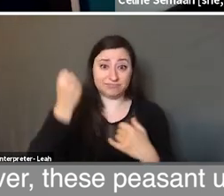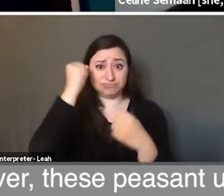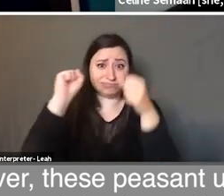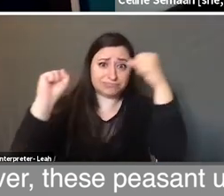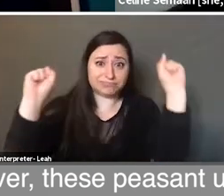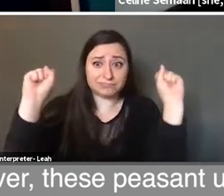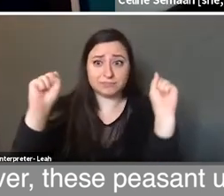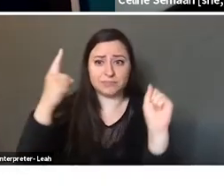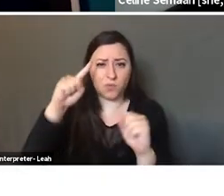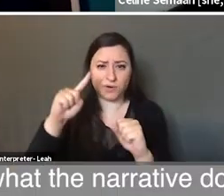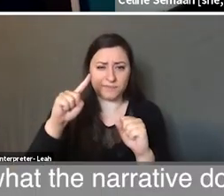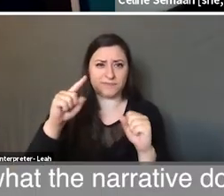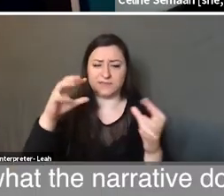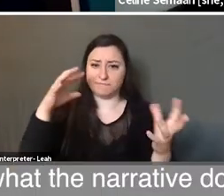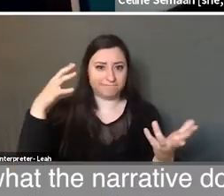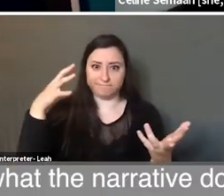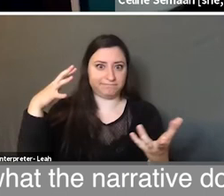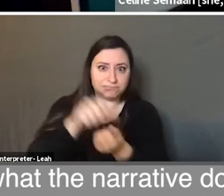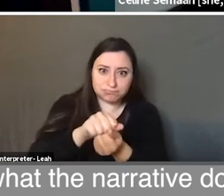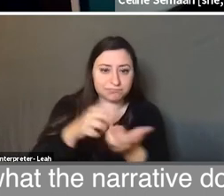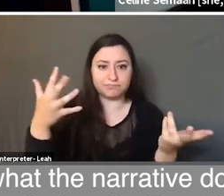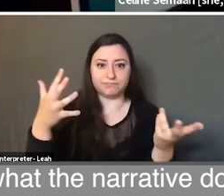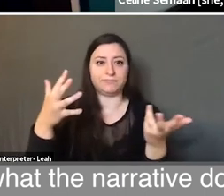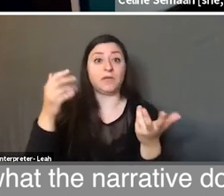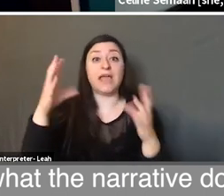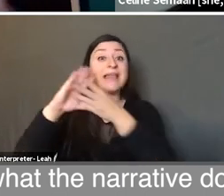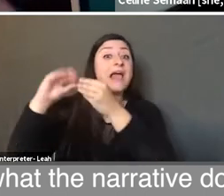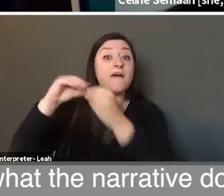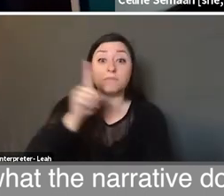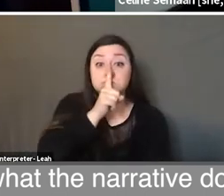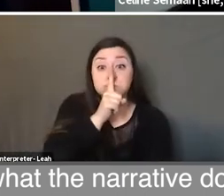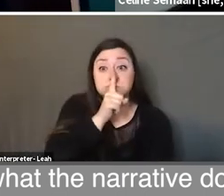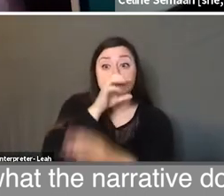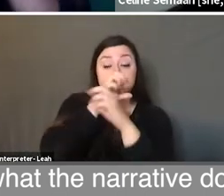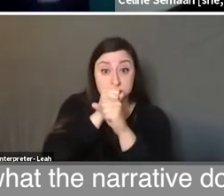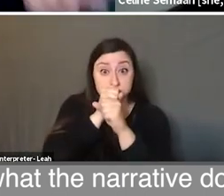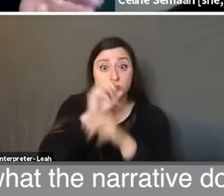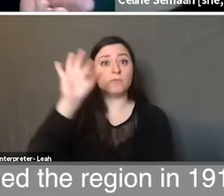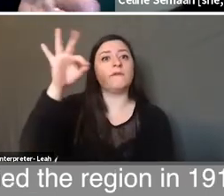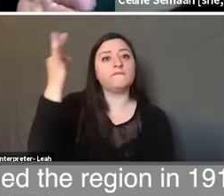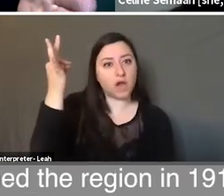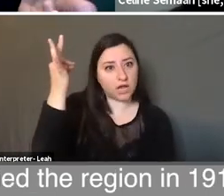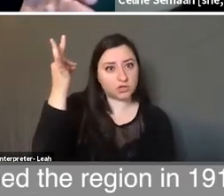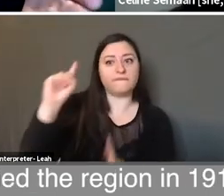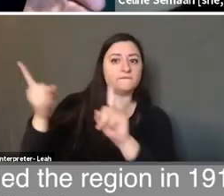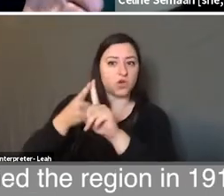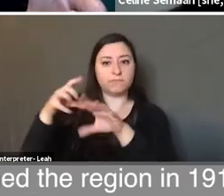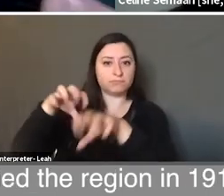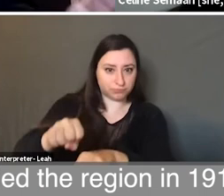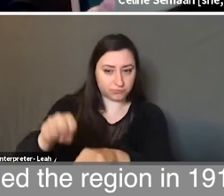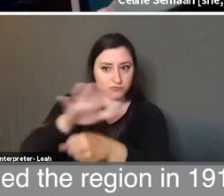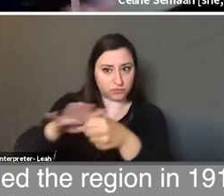violently crushed. So what the narrative doesn't tell us is that the French first occupied the region in